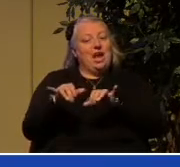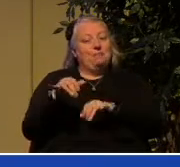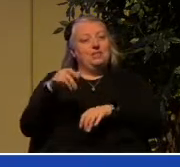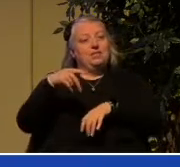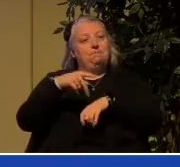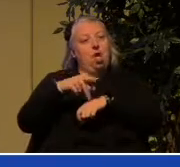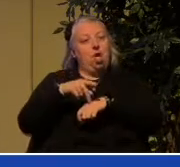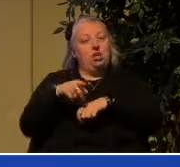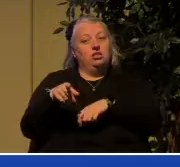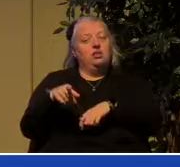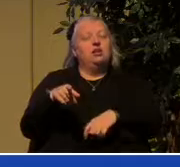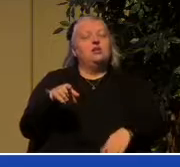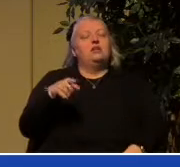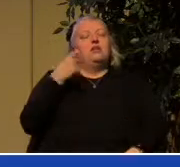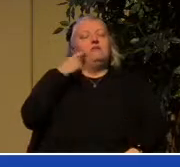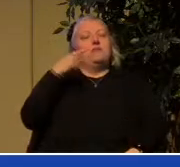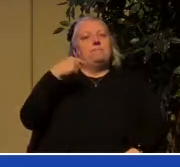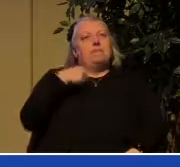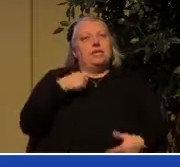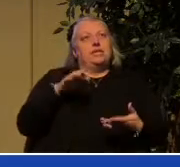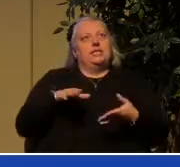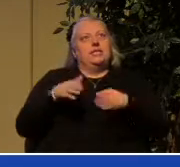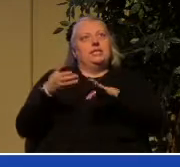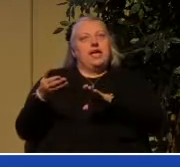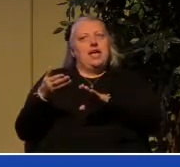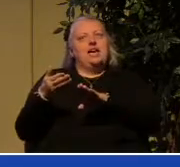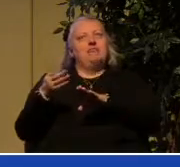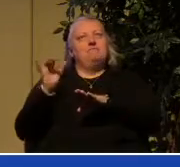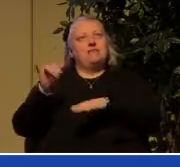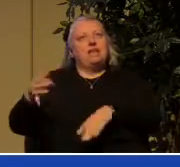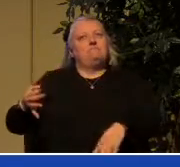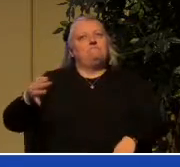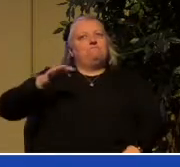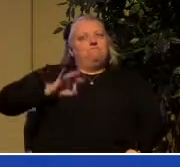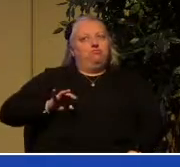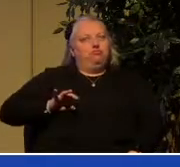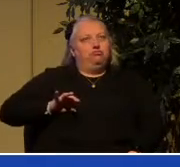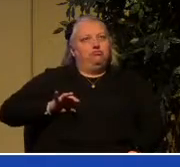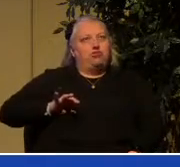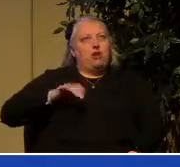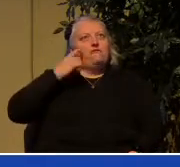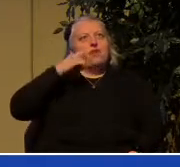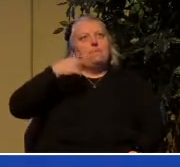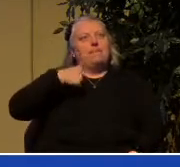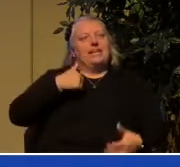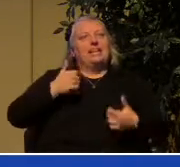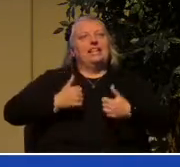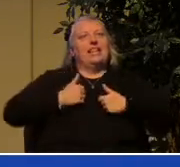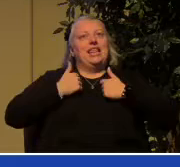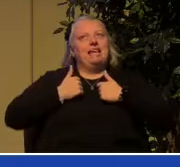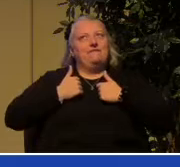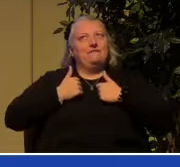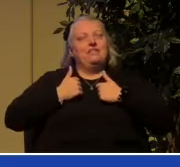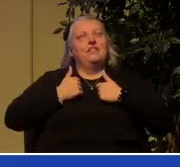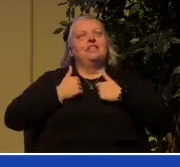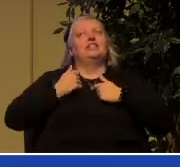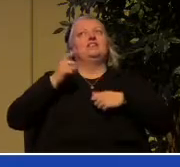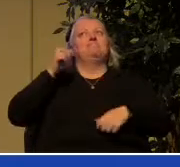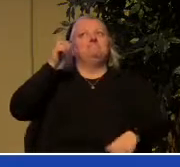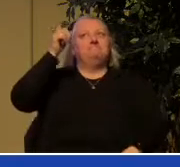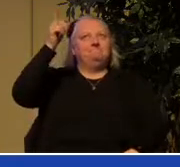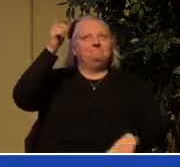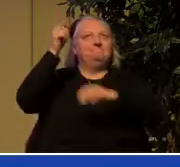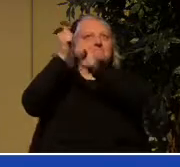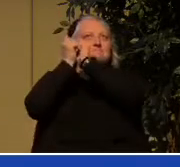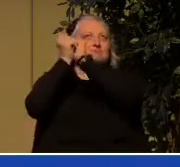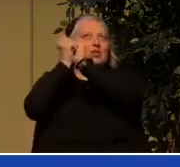gain to live is Christ I prefer to be with him. Not because we're trying to escape this world but